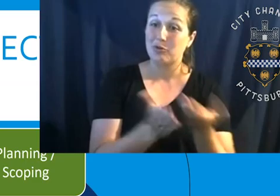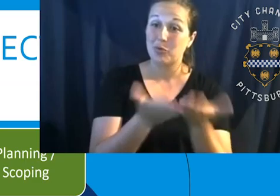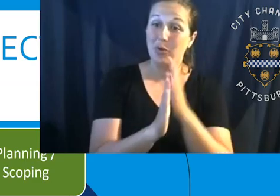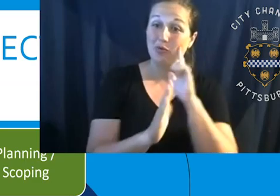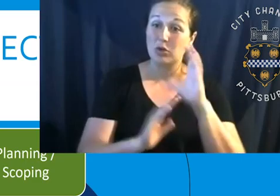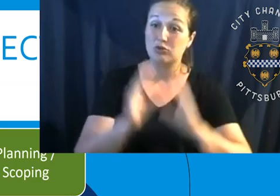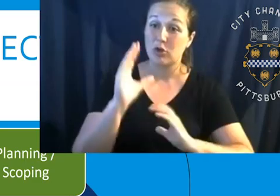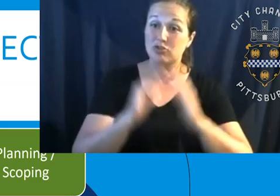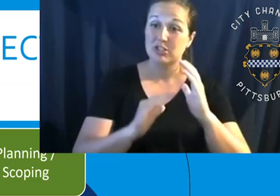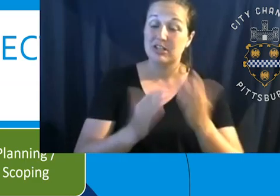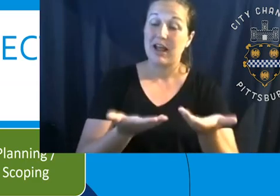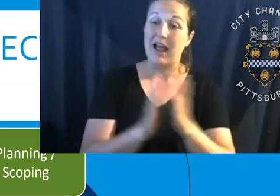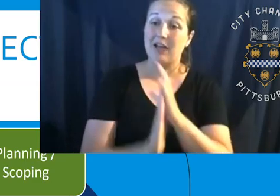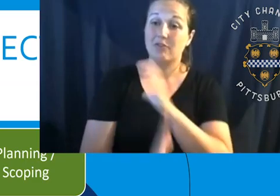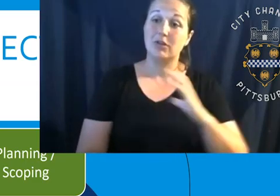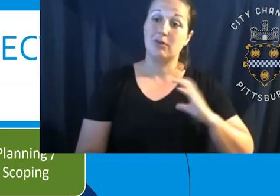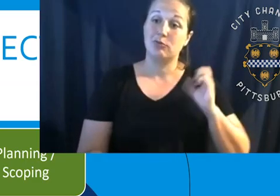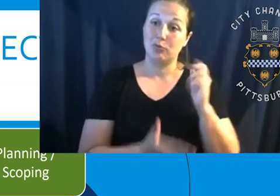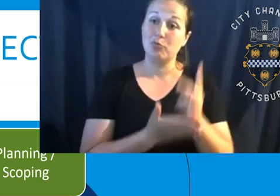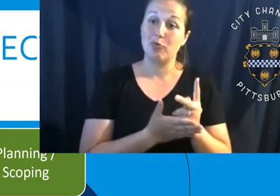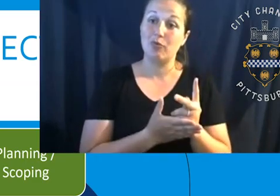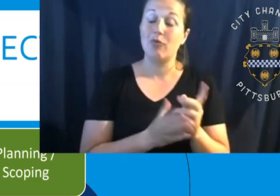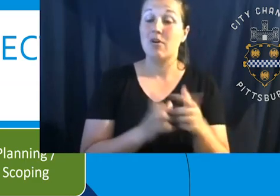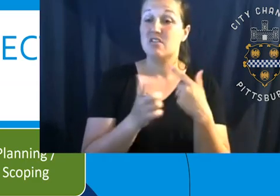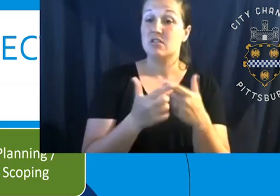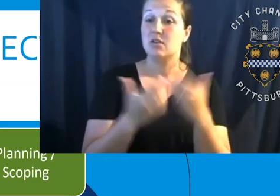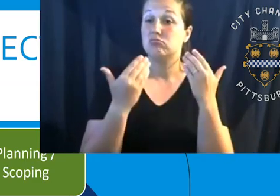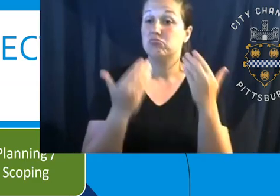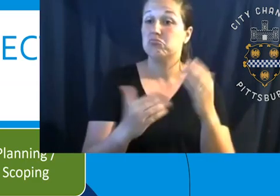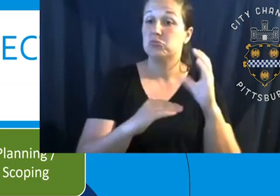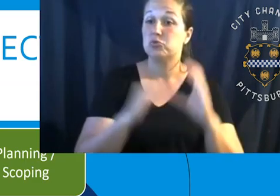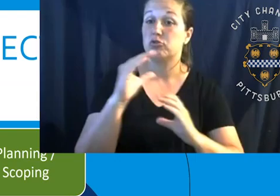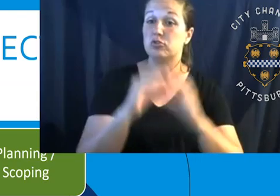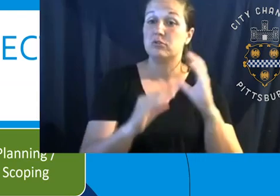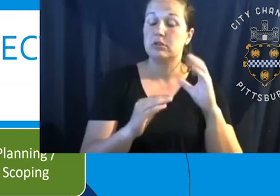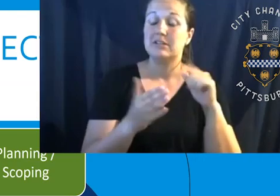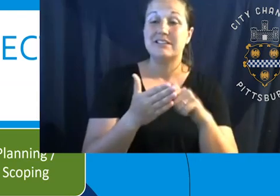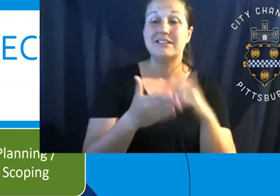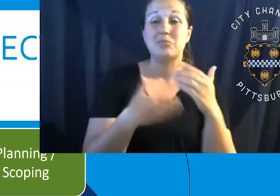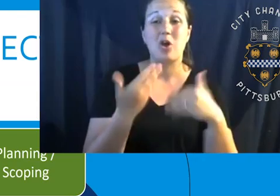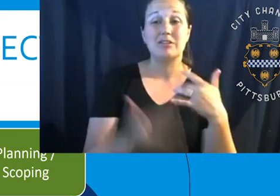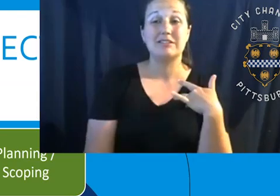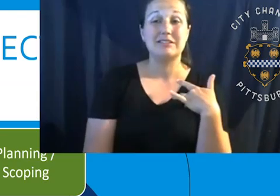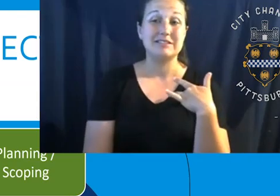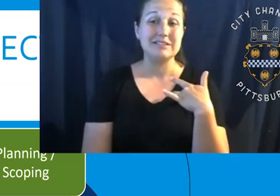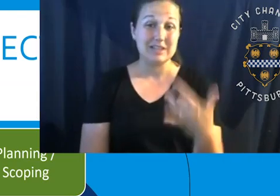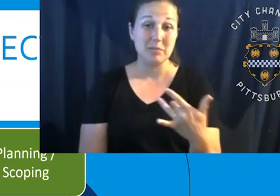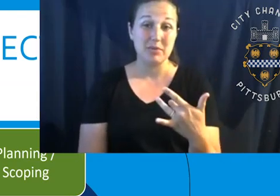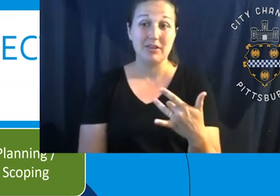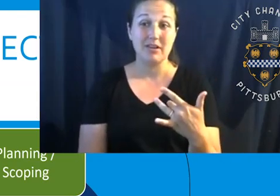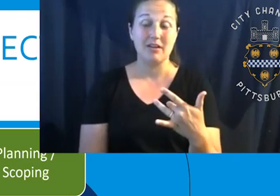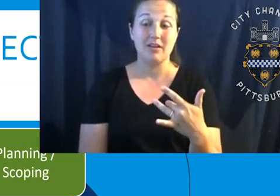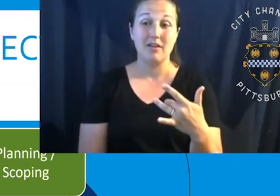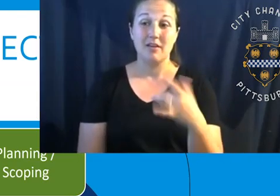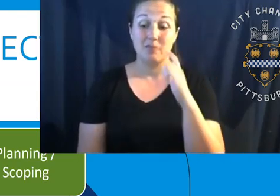we would ask for council's approval on that. And then we would begin construction. This process typically takes from the time that we identify the opportunity